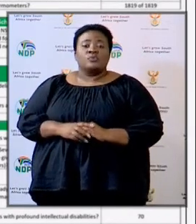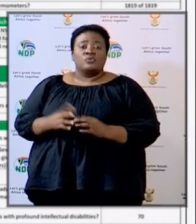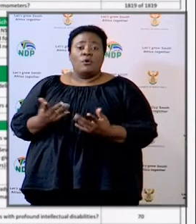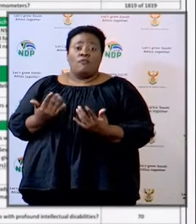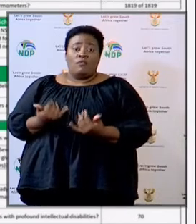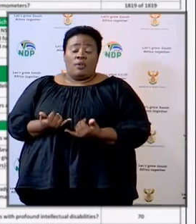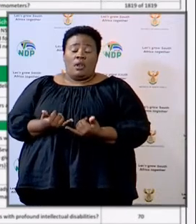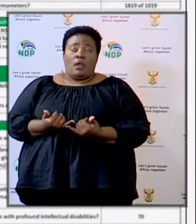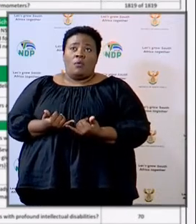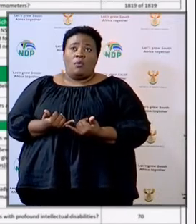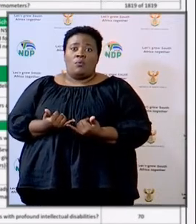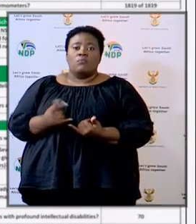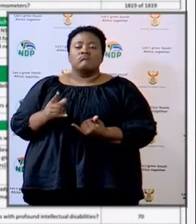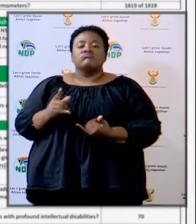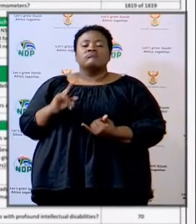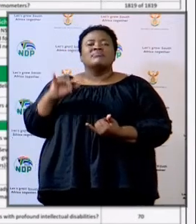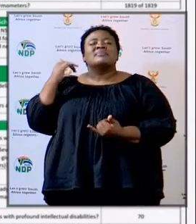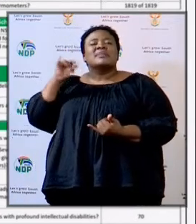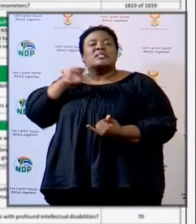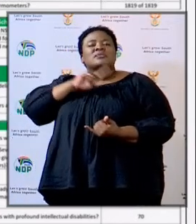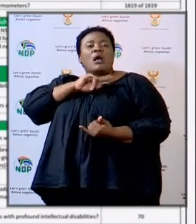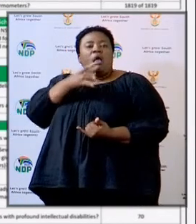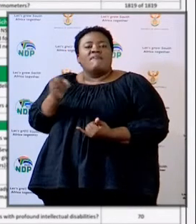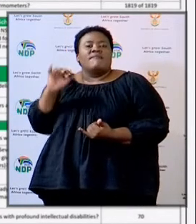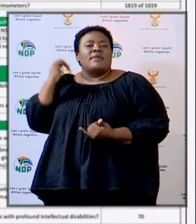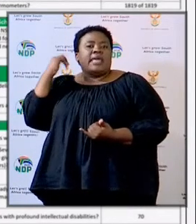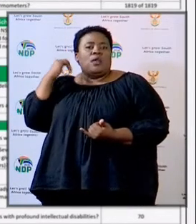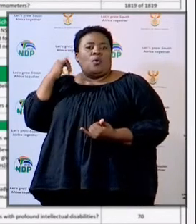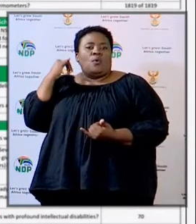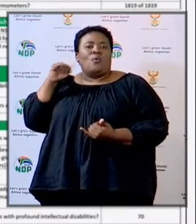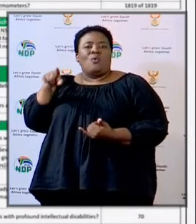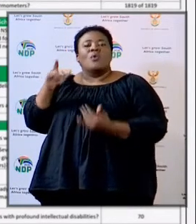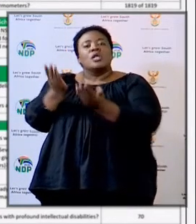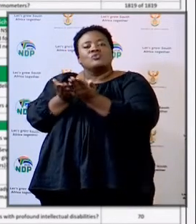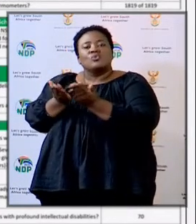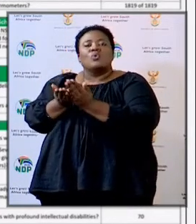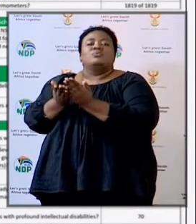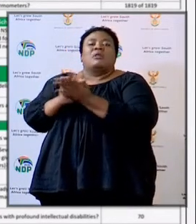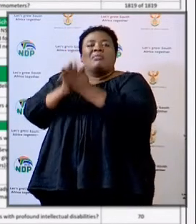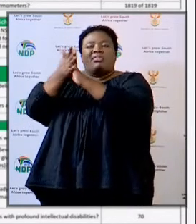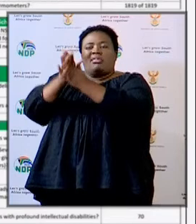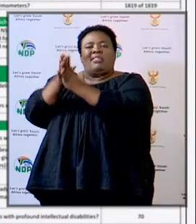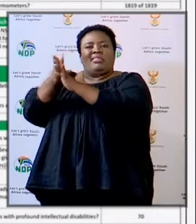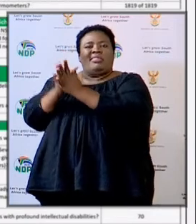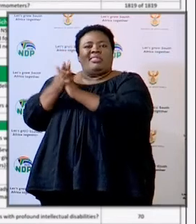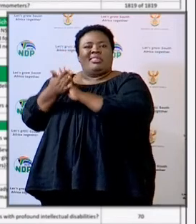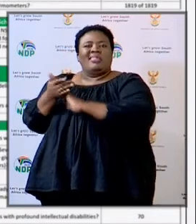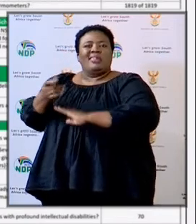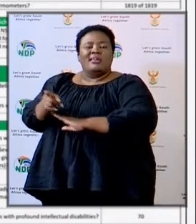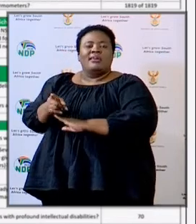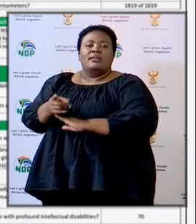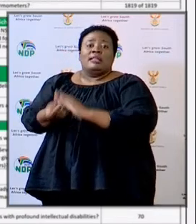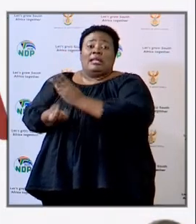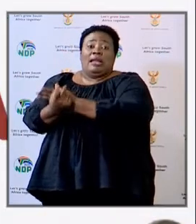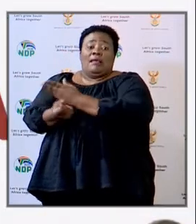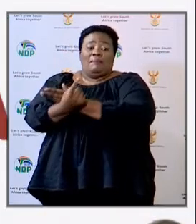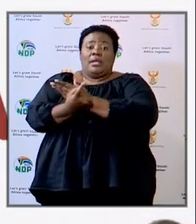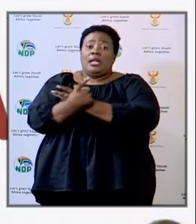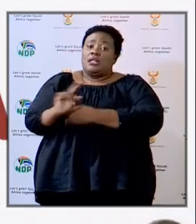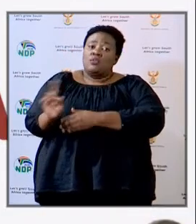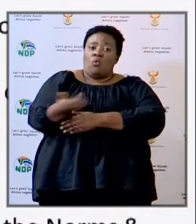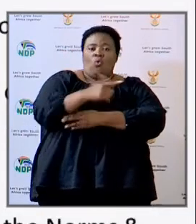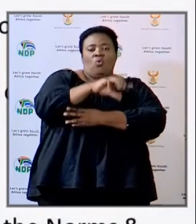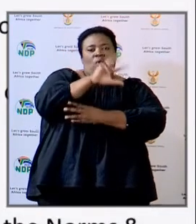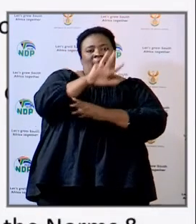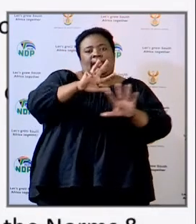what accounts for yellow in the Western Cape, vandalized schools, which is an occurrence of